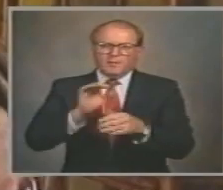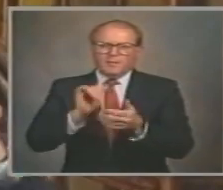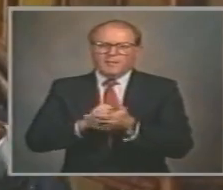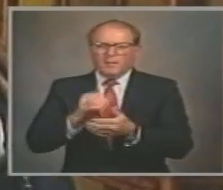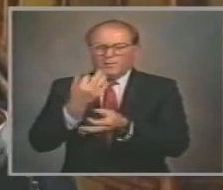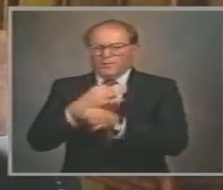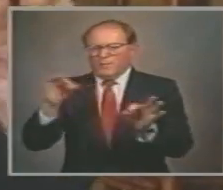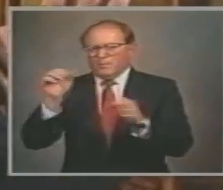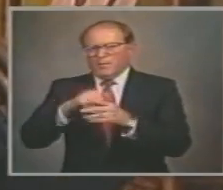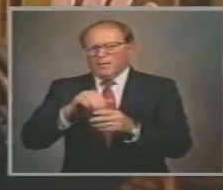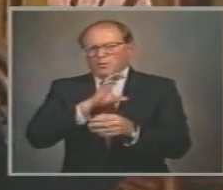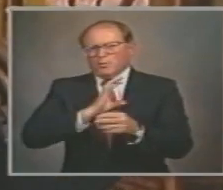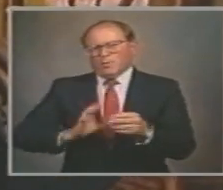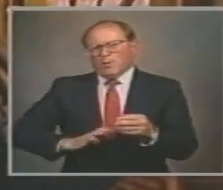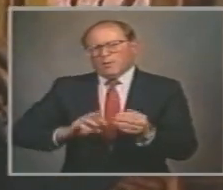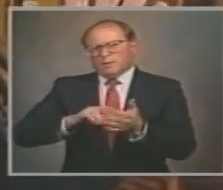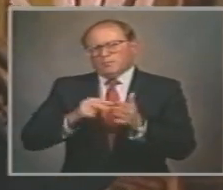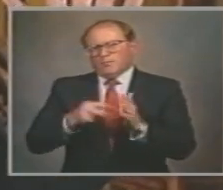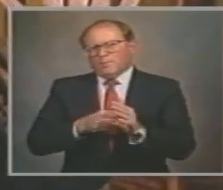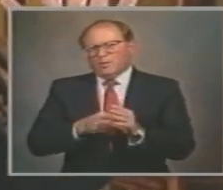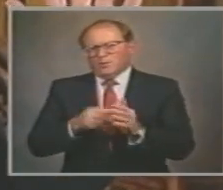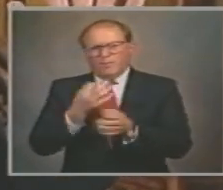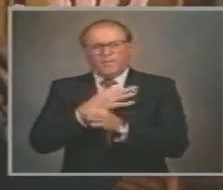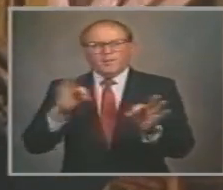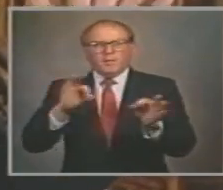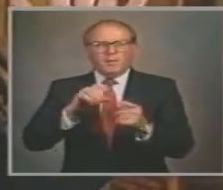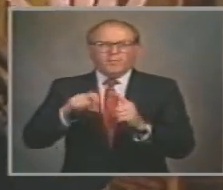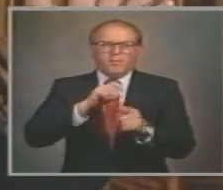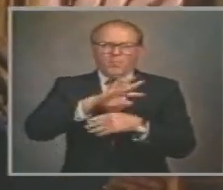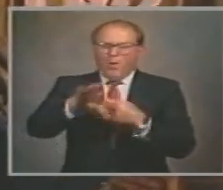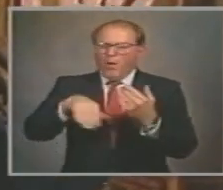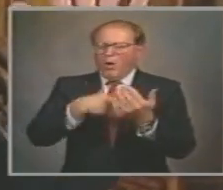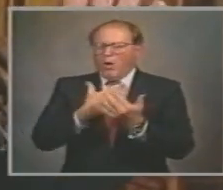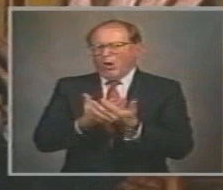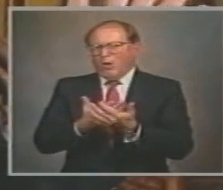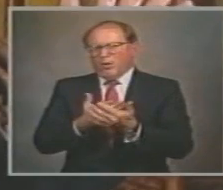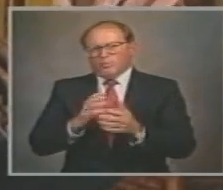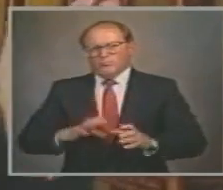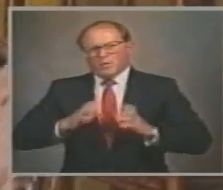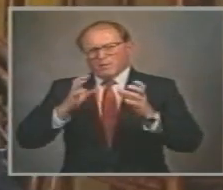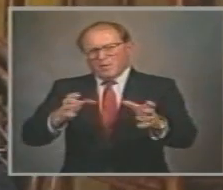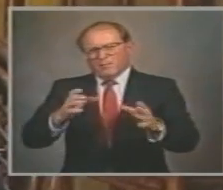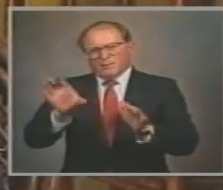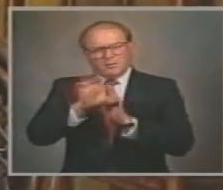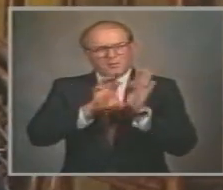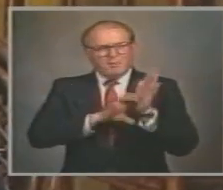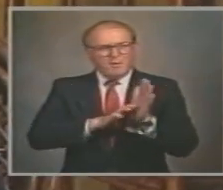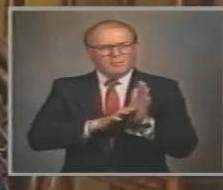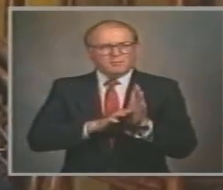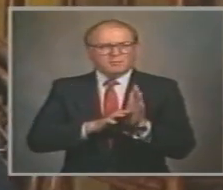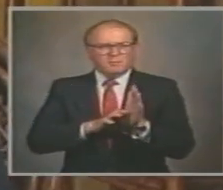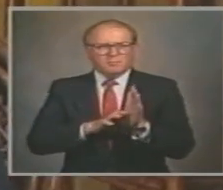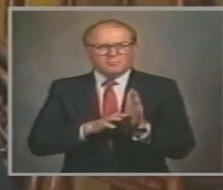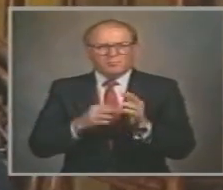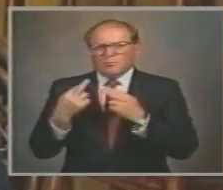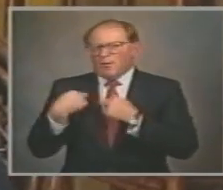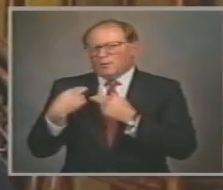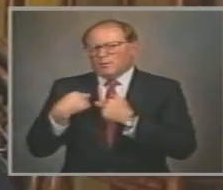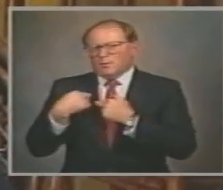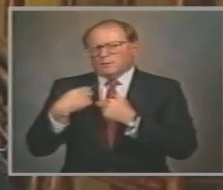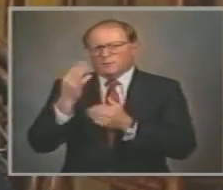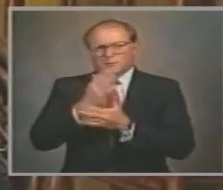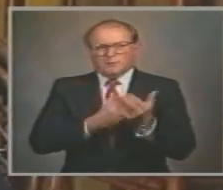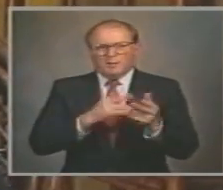absolute liberation From all constraints, responsibilities, Commitments, commandments, and accountability Some